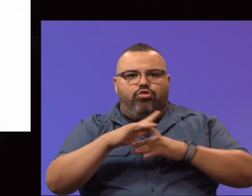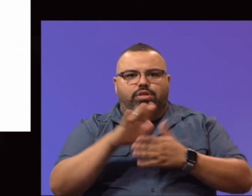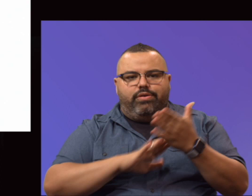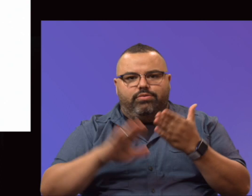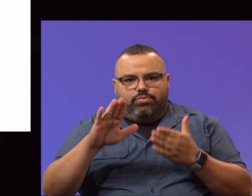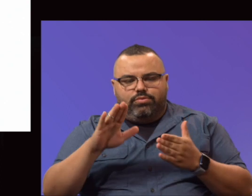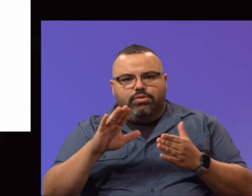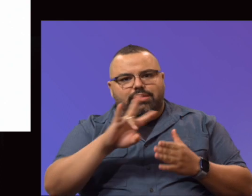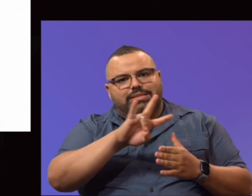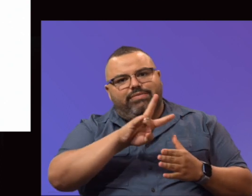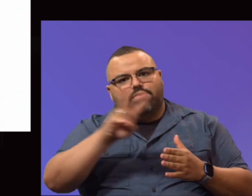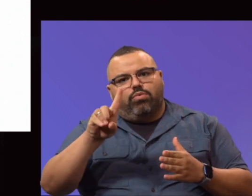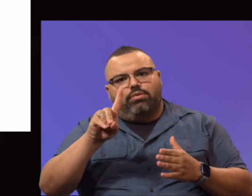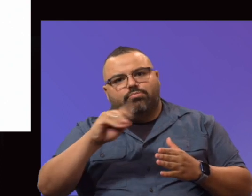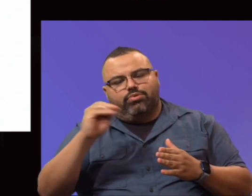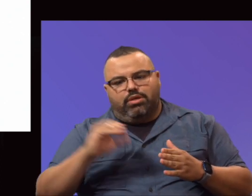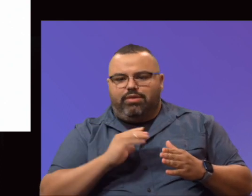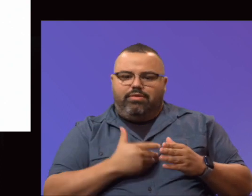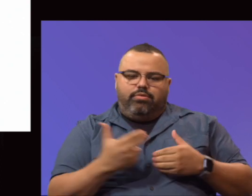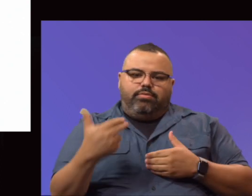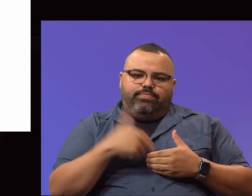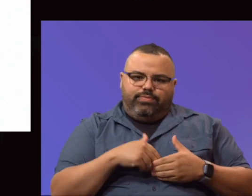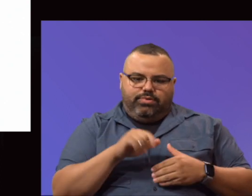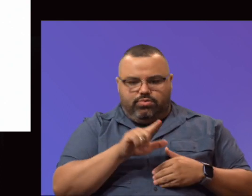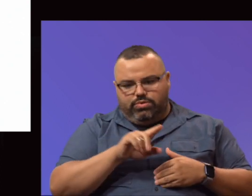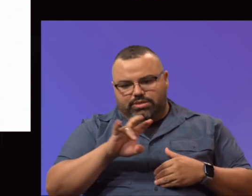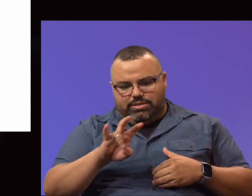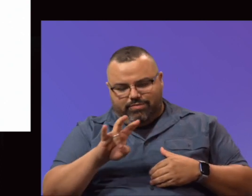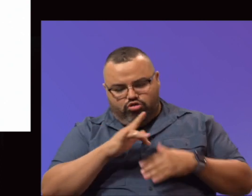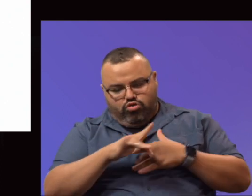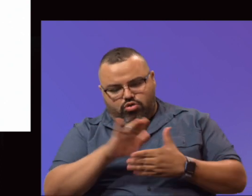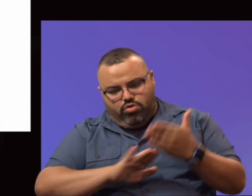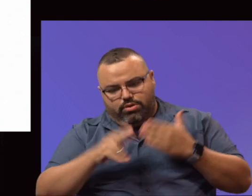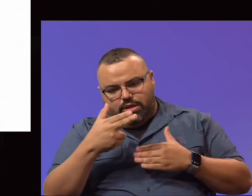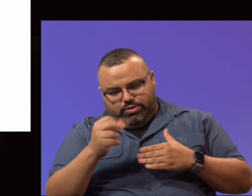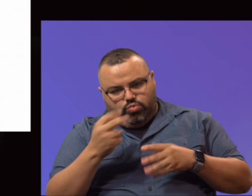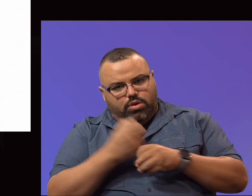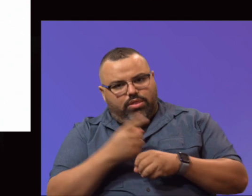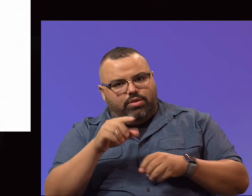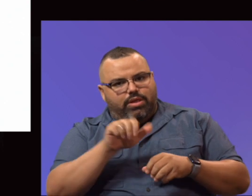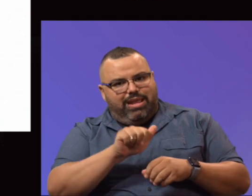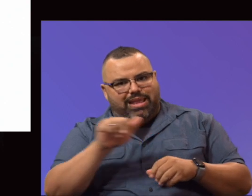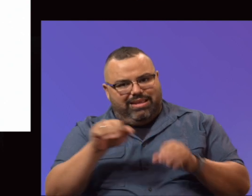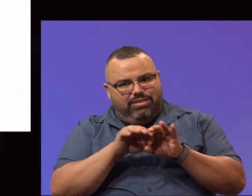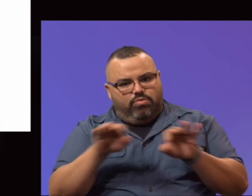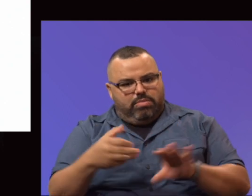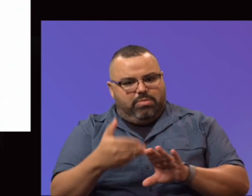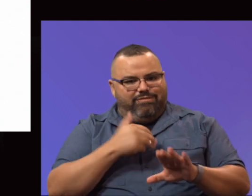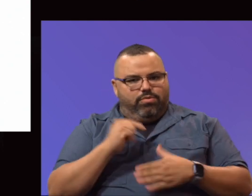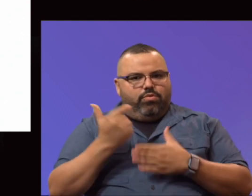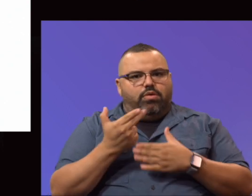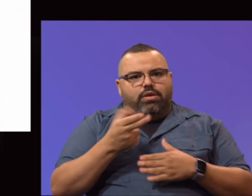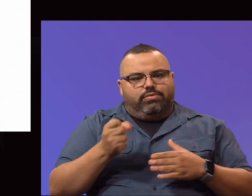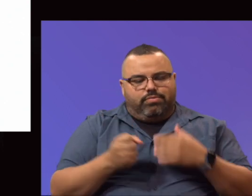schools. 71 percent of our participants in these 27 early college high schools receive their associate's degrees before they